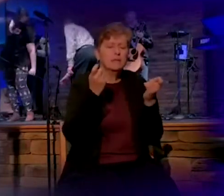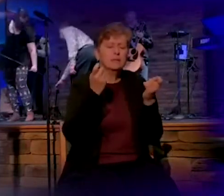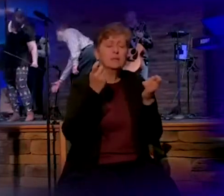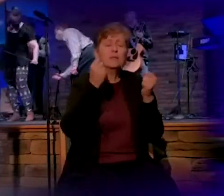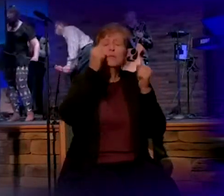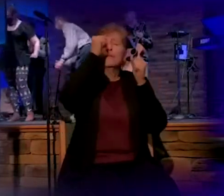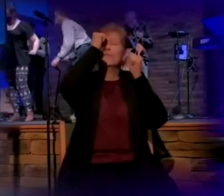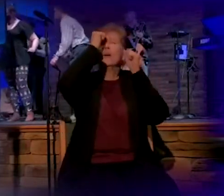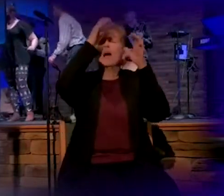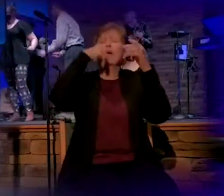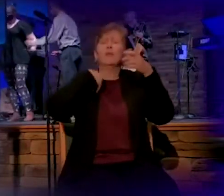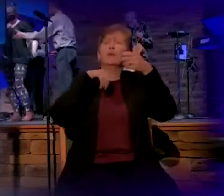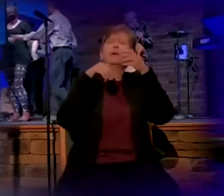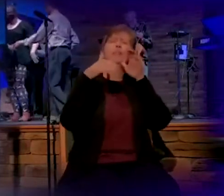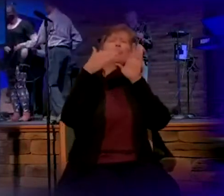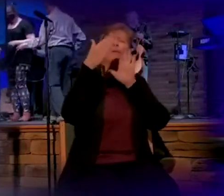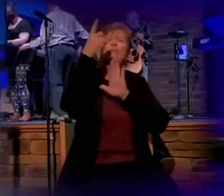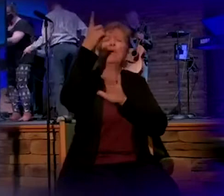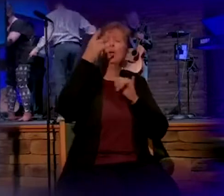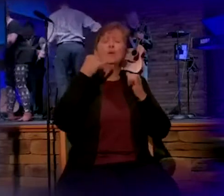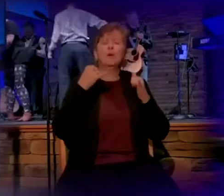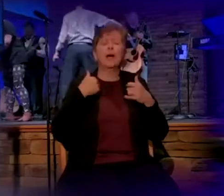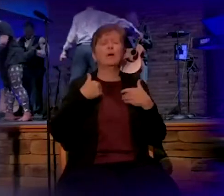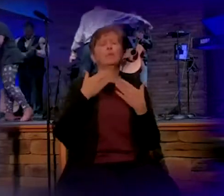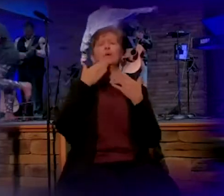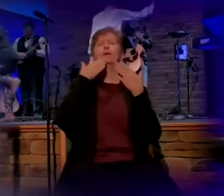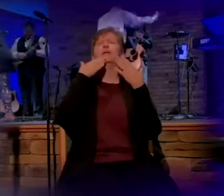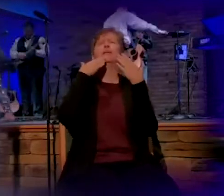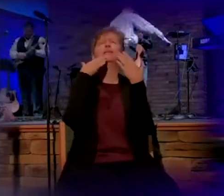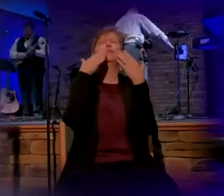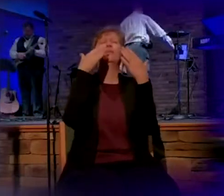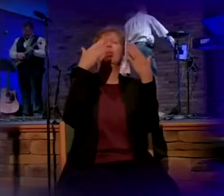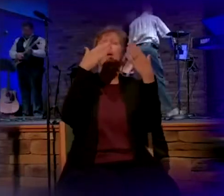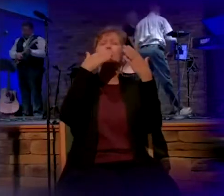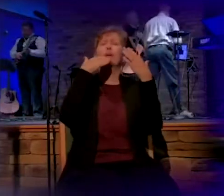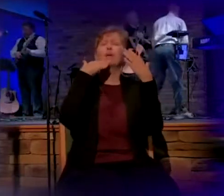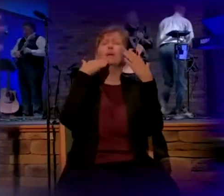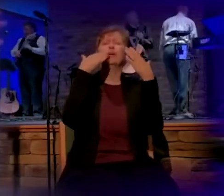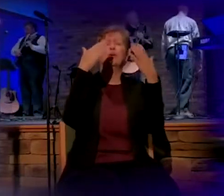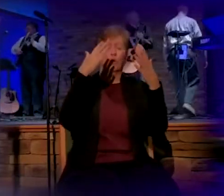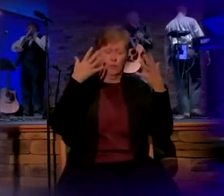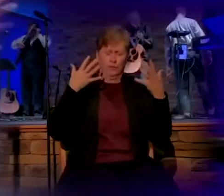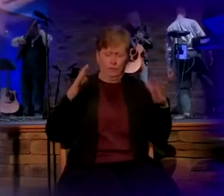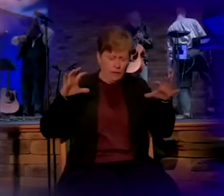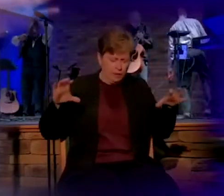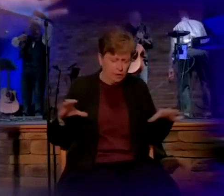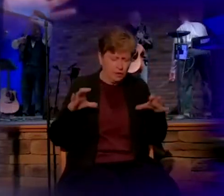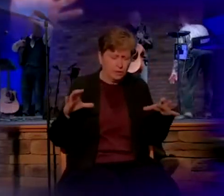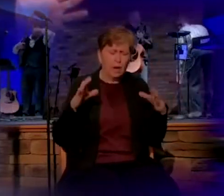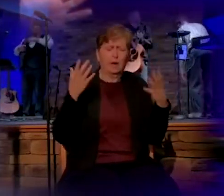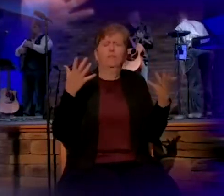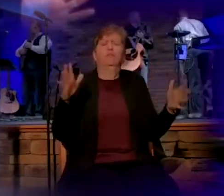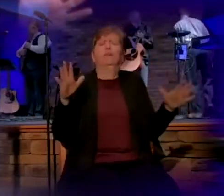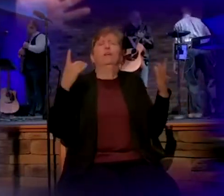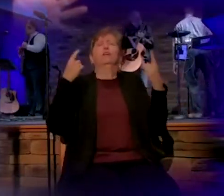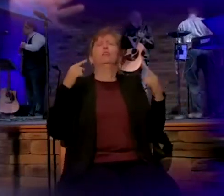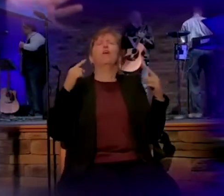So Father, come before you right now, and we give you thanks for what you have done, what you have accomplished.